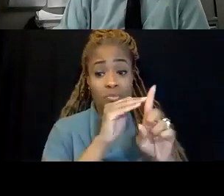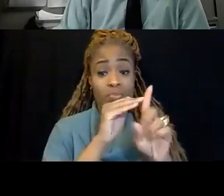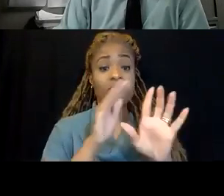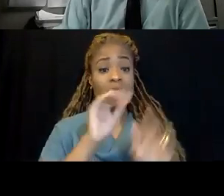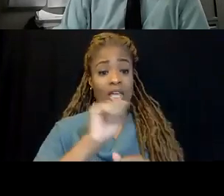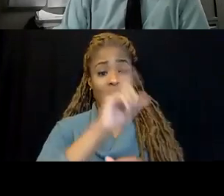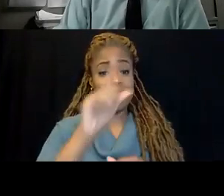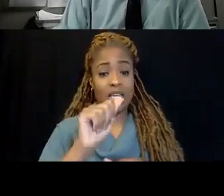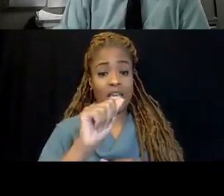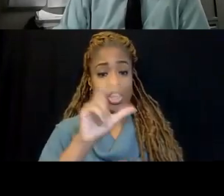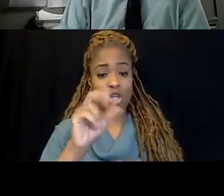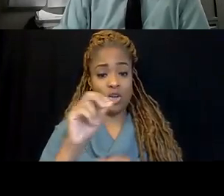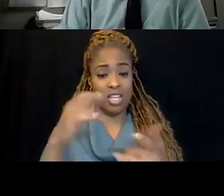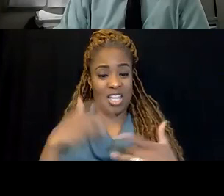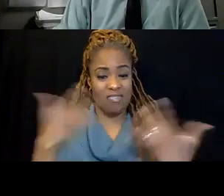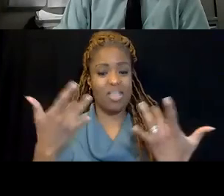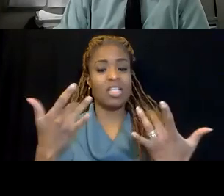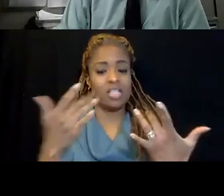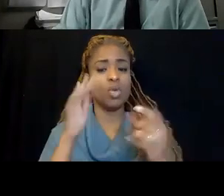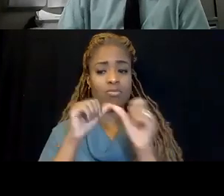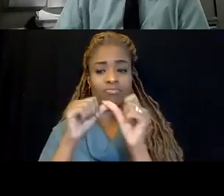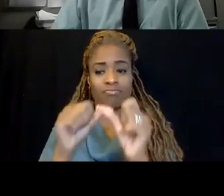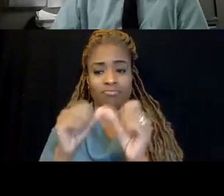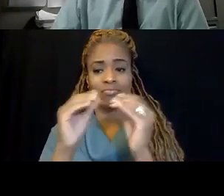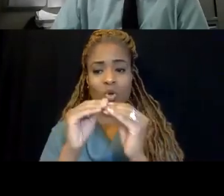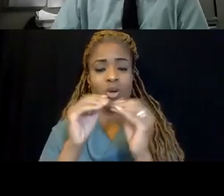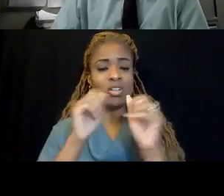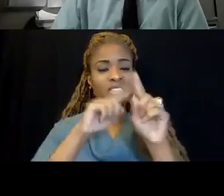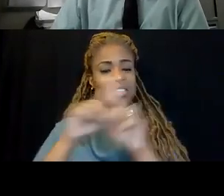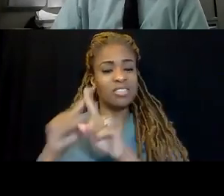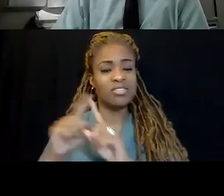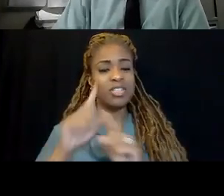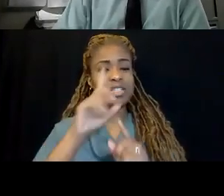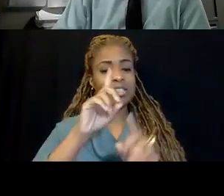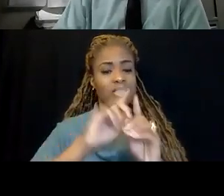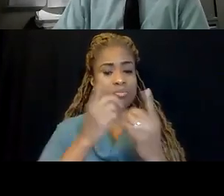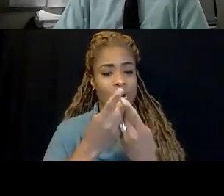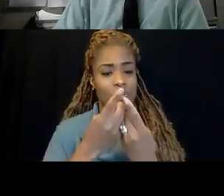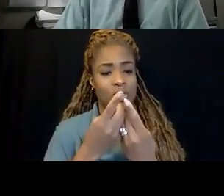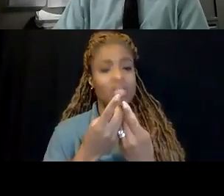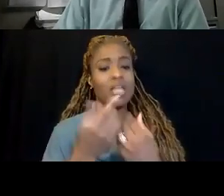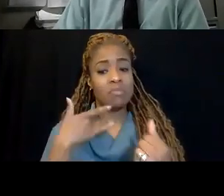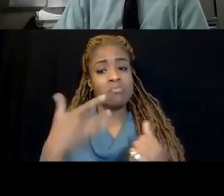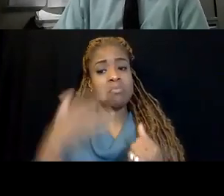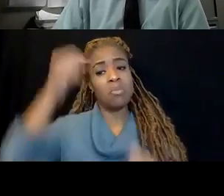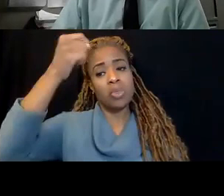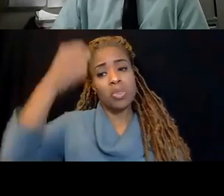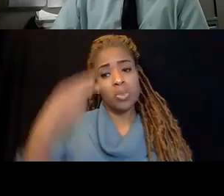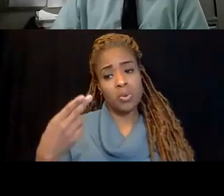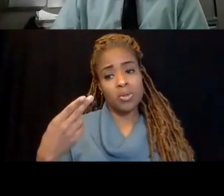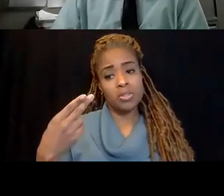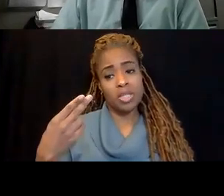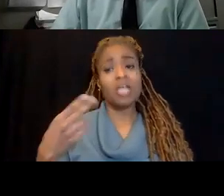ADA 30 events will be continuing with featuring different departments. And again, they're typically on Thursdays.